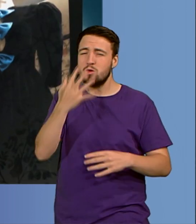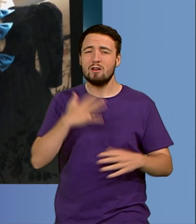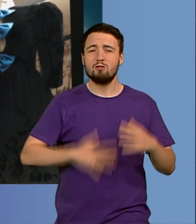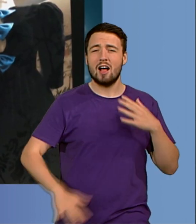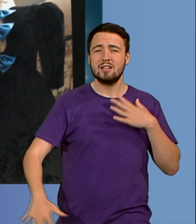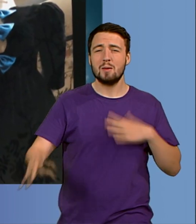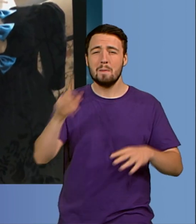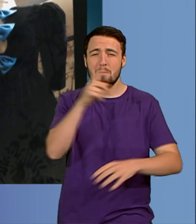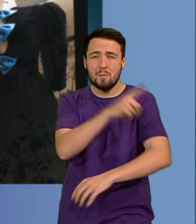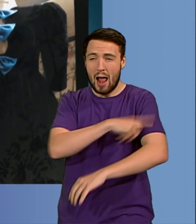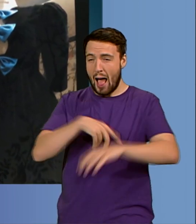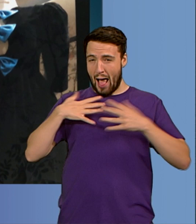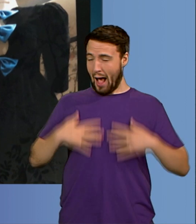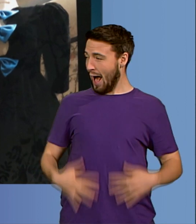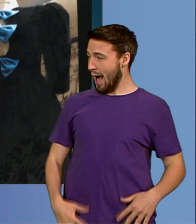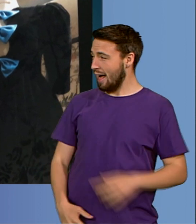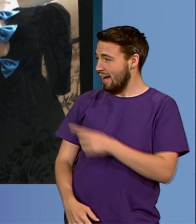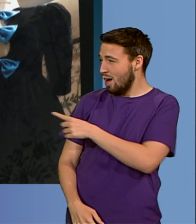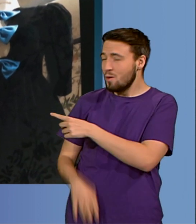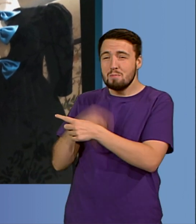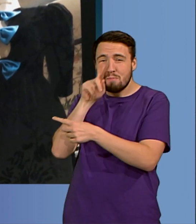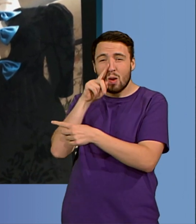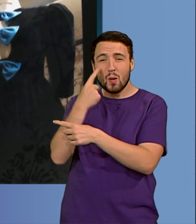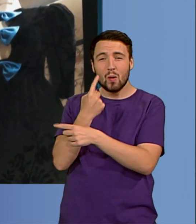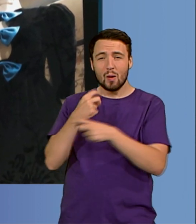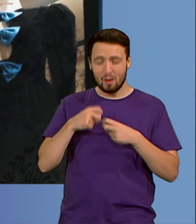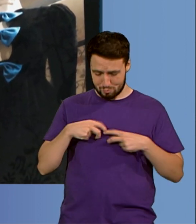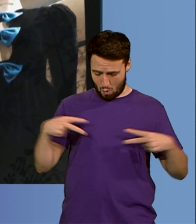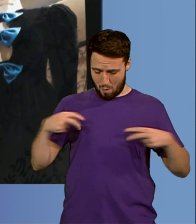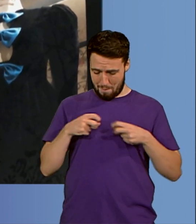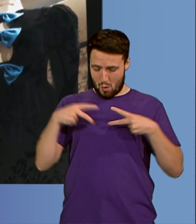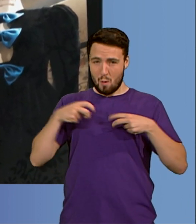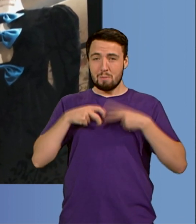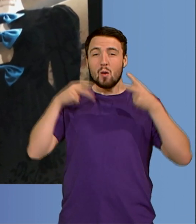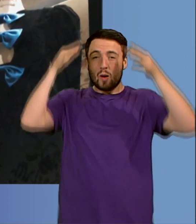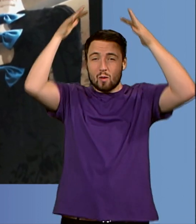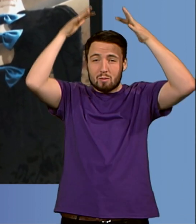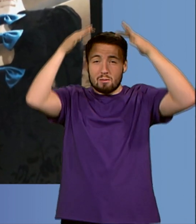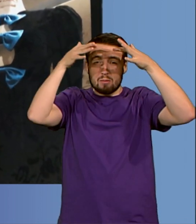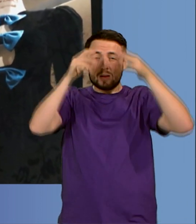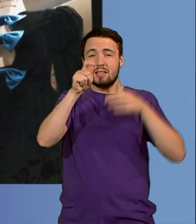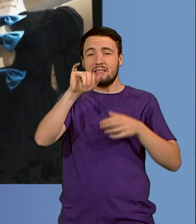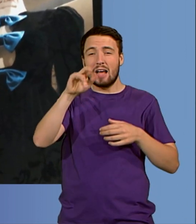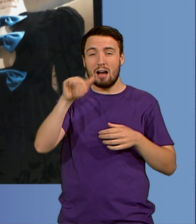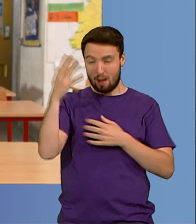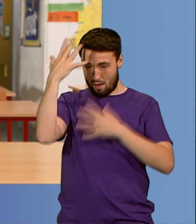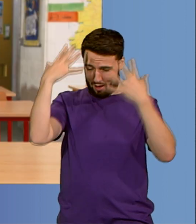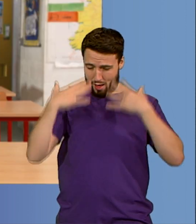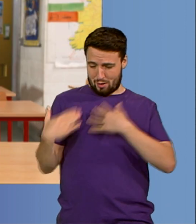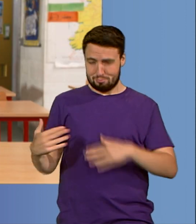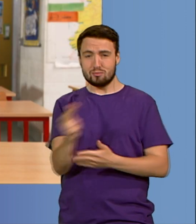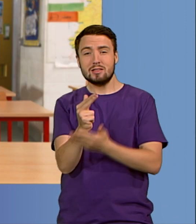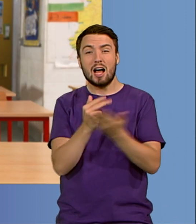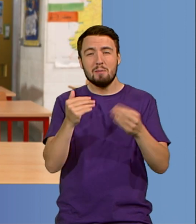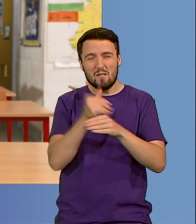over here. I had a tiara on and it was all made by Gucci. But that